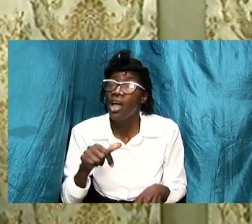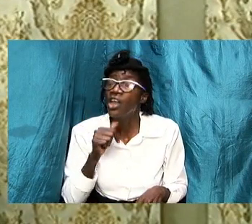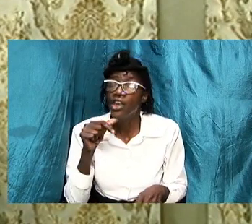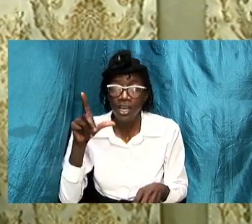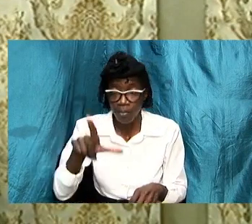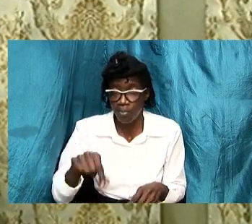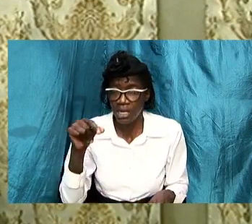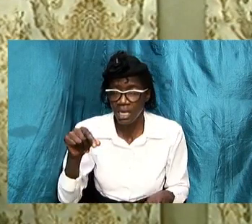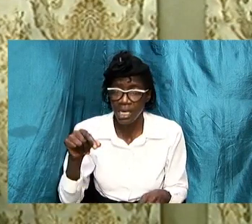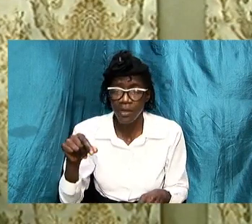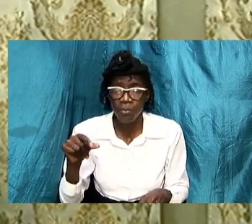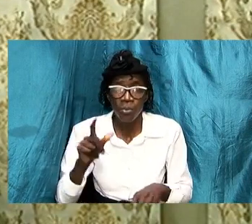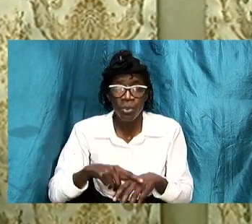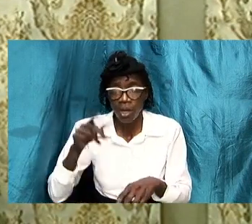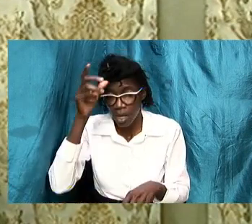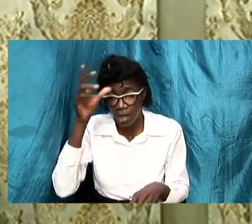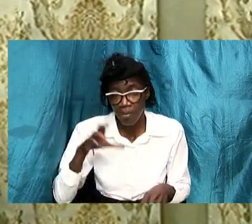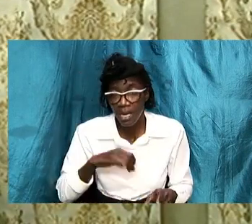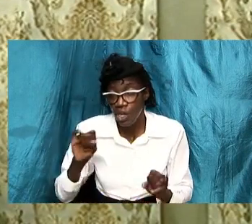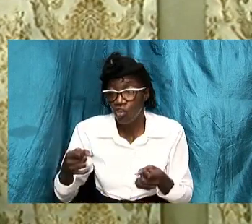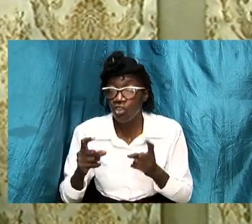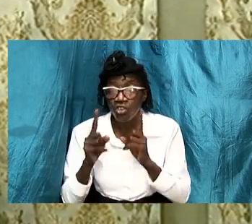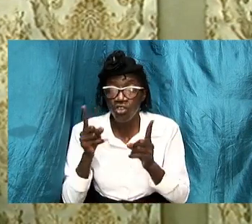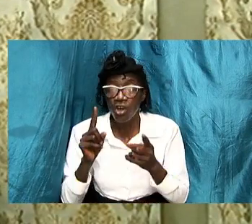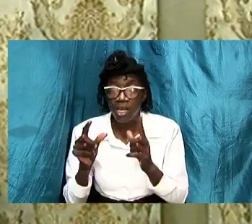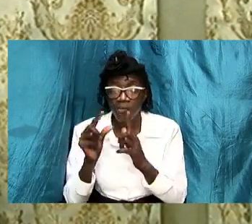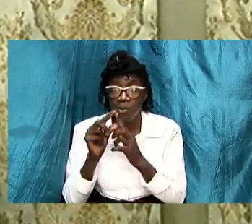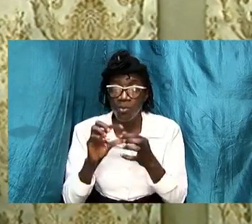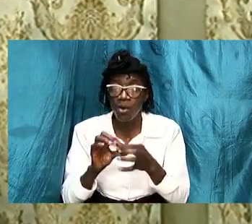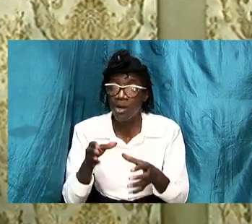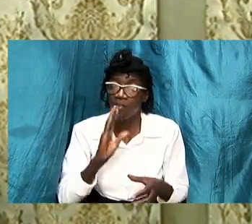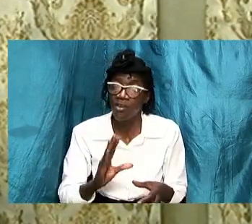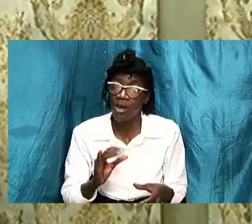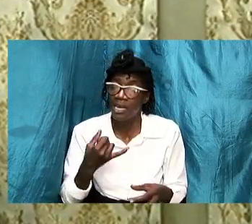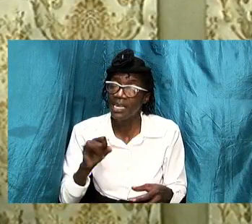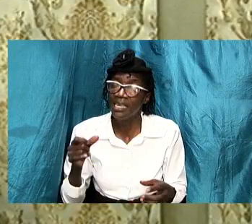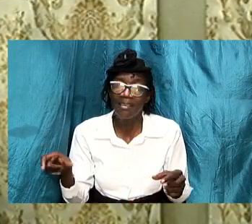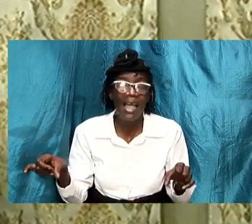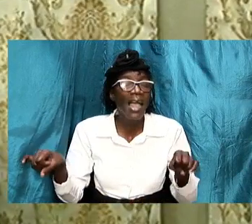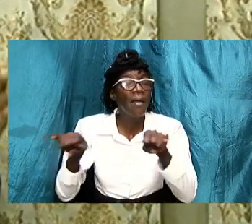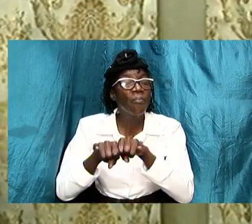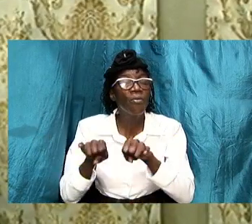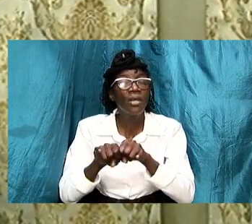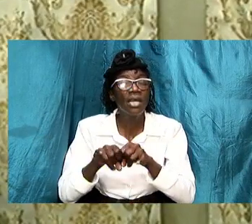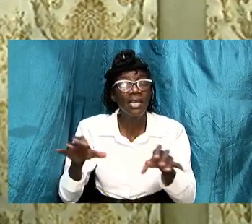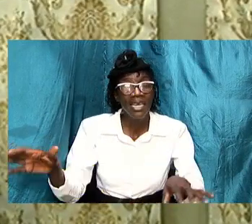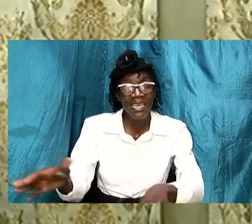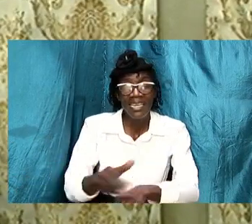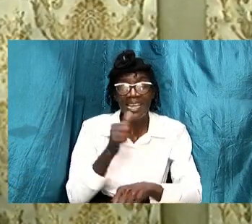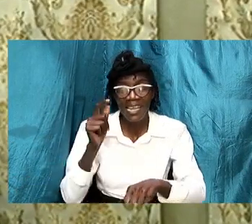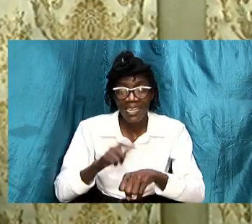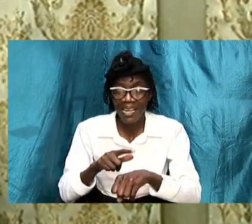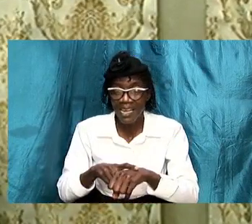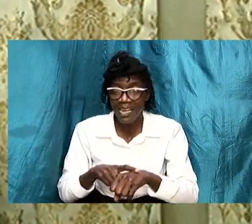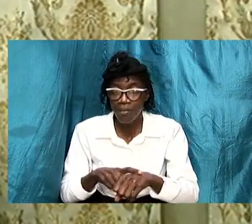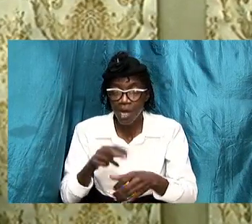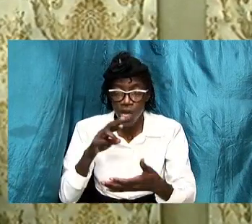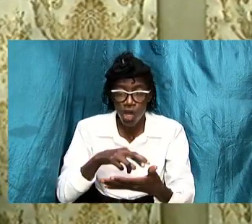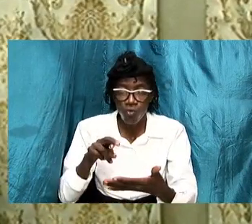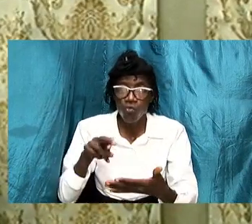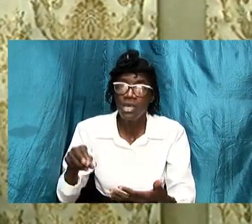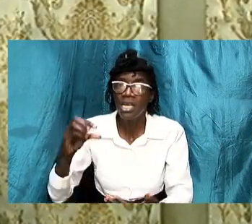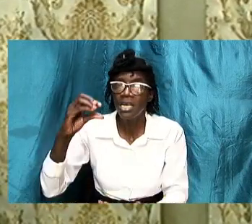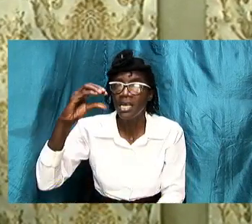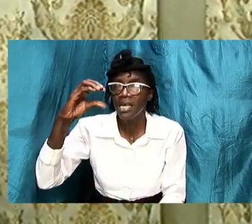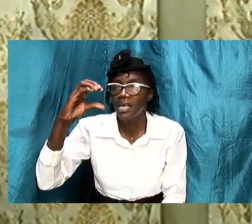from the word of god and i'm doing the same for the ladies tonight but it is important take time and read ephesians 5 22